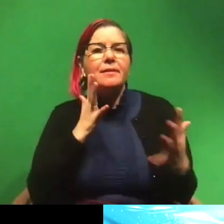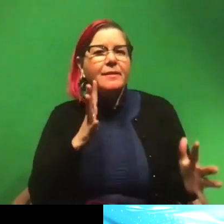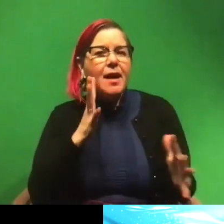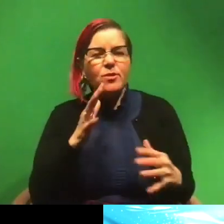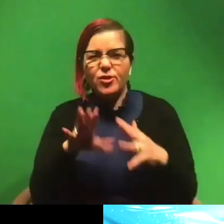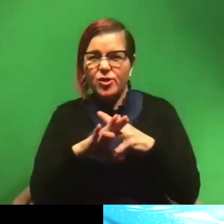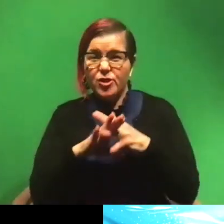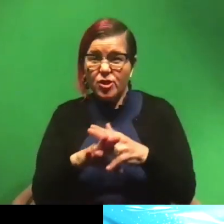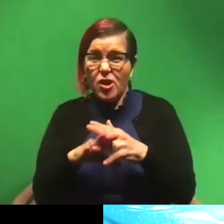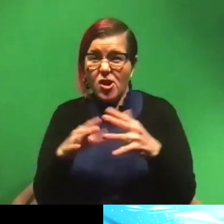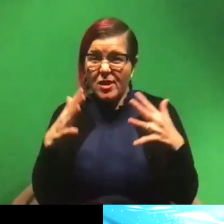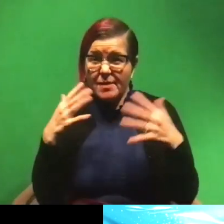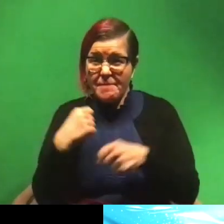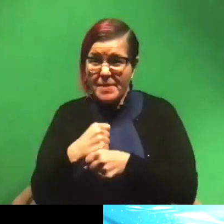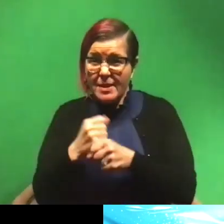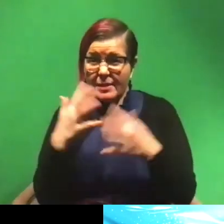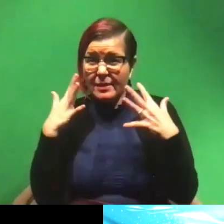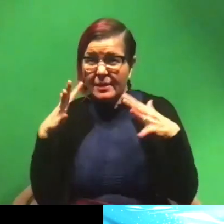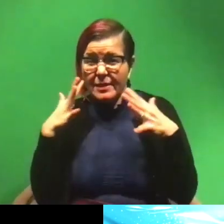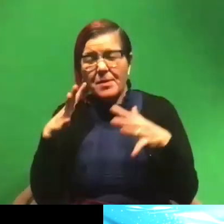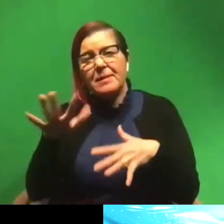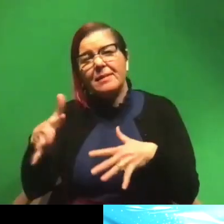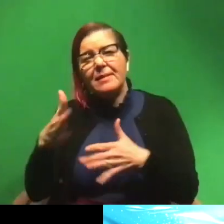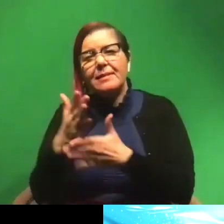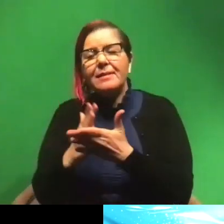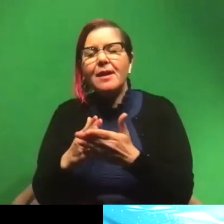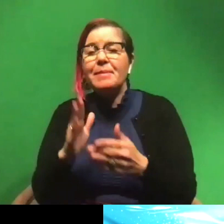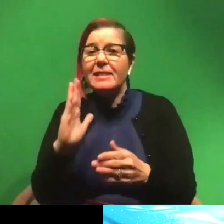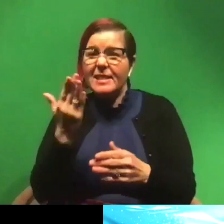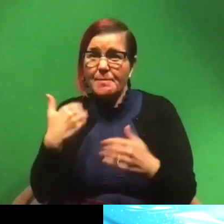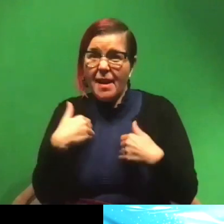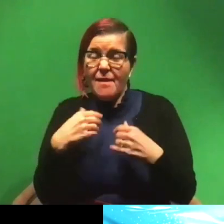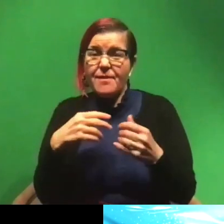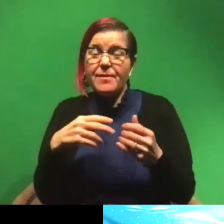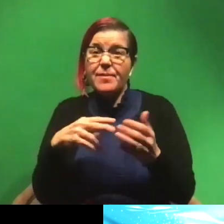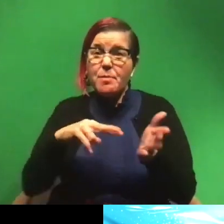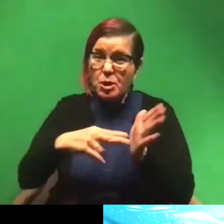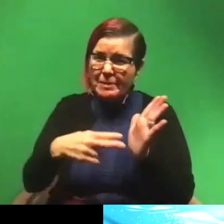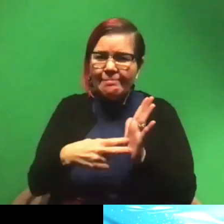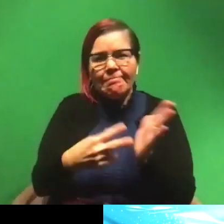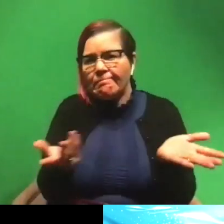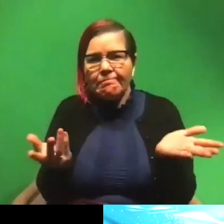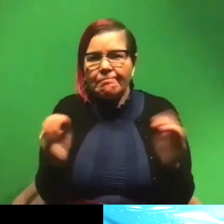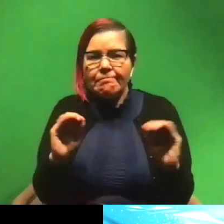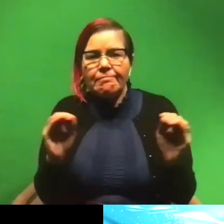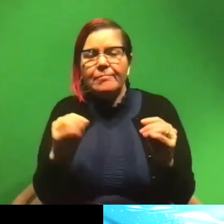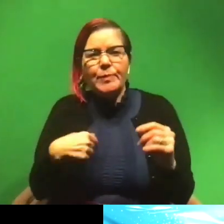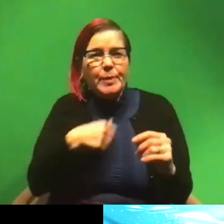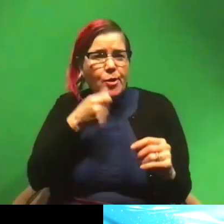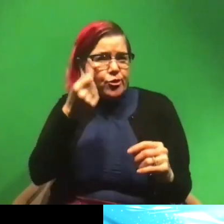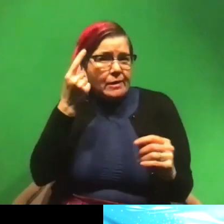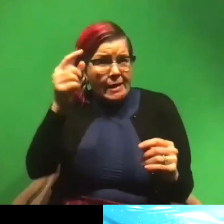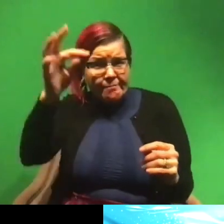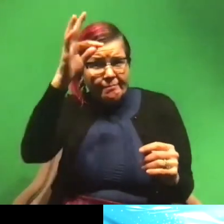necessarily make set. I mean, they, they make some sounds, but they don't seem to have any rhyme or reason to them, to us. Um,